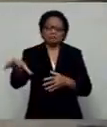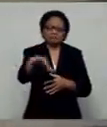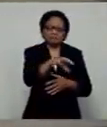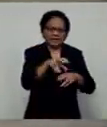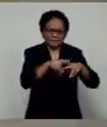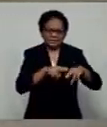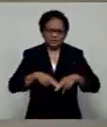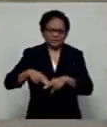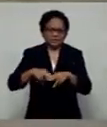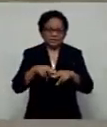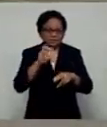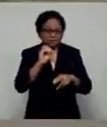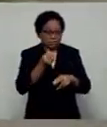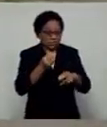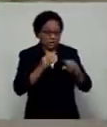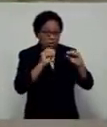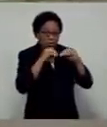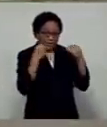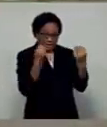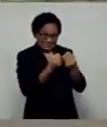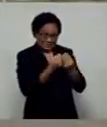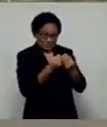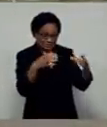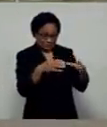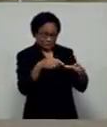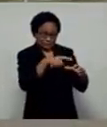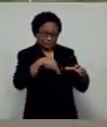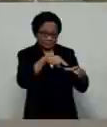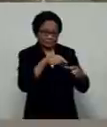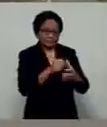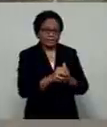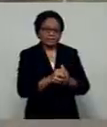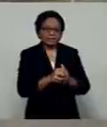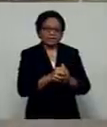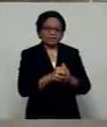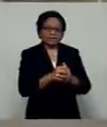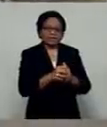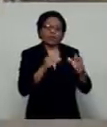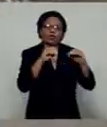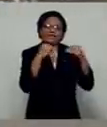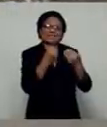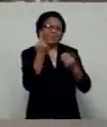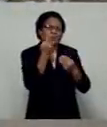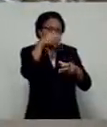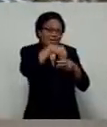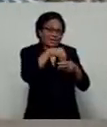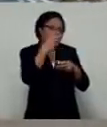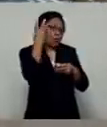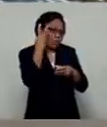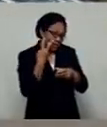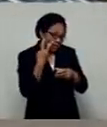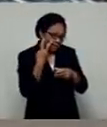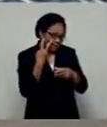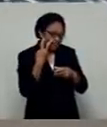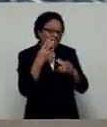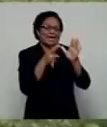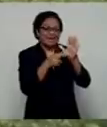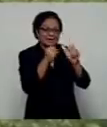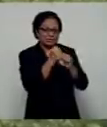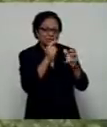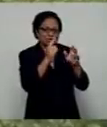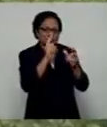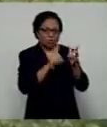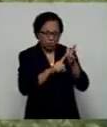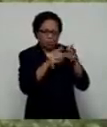Alliance for COVID-19 Humanitarian Response is an organization of female NGO leaders working to address the